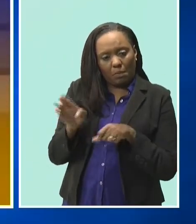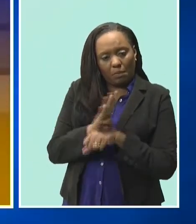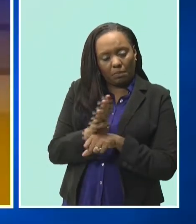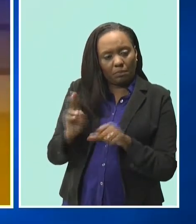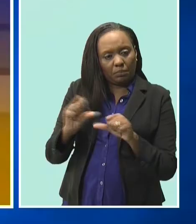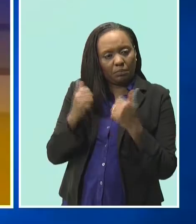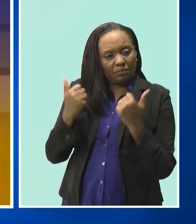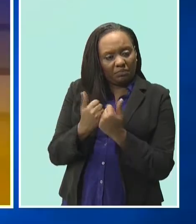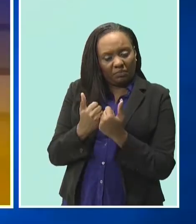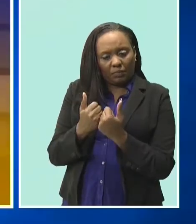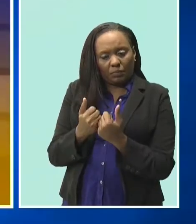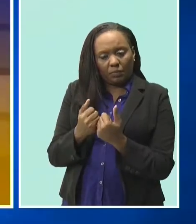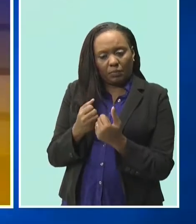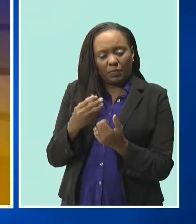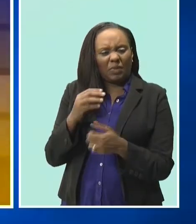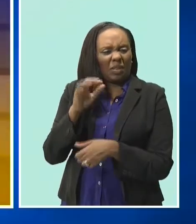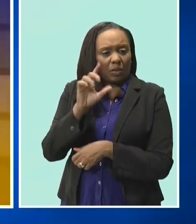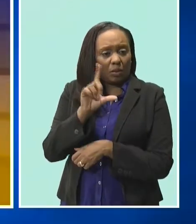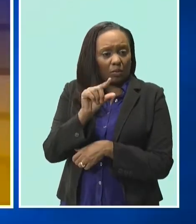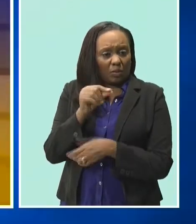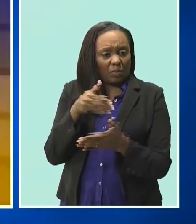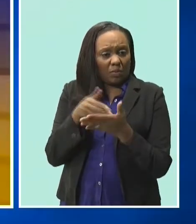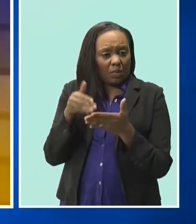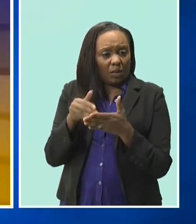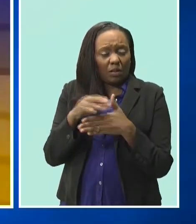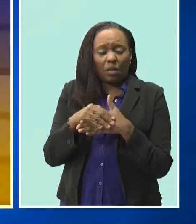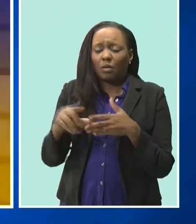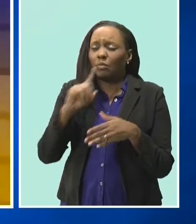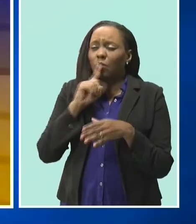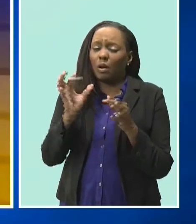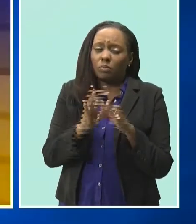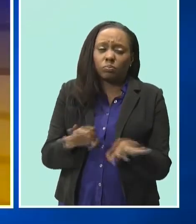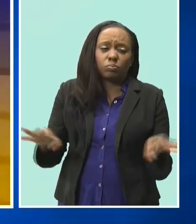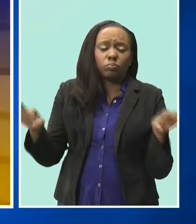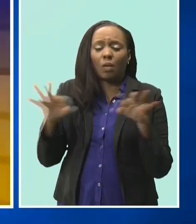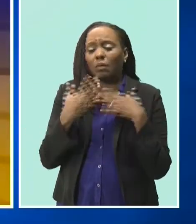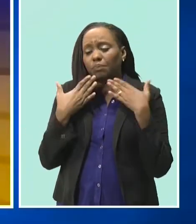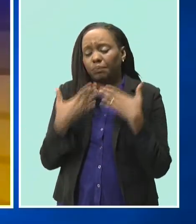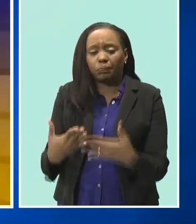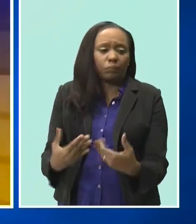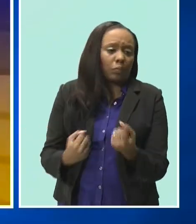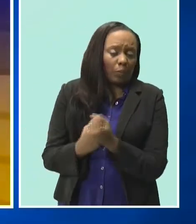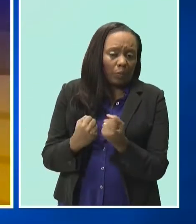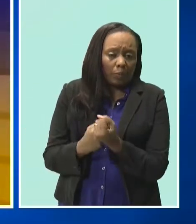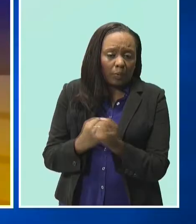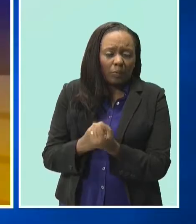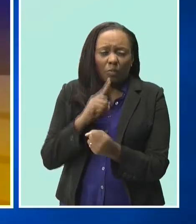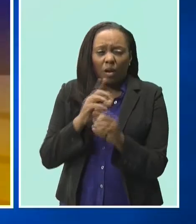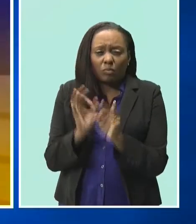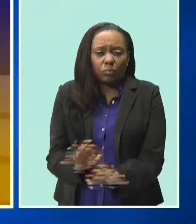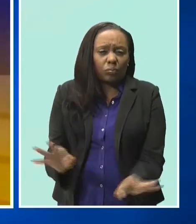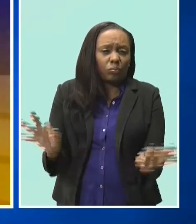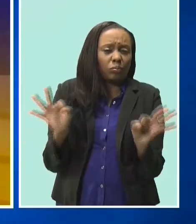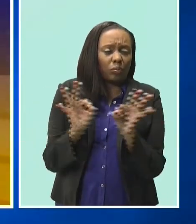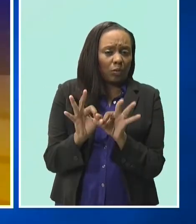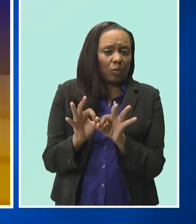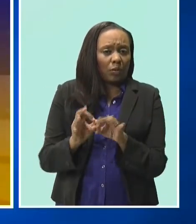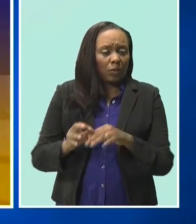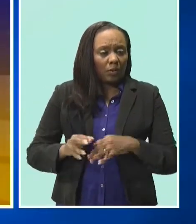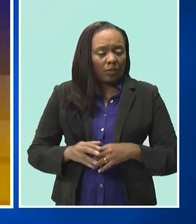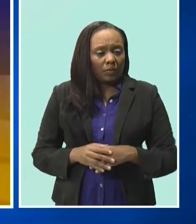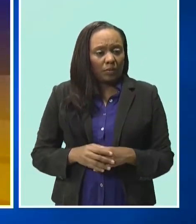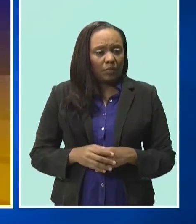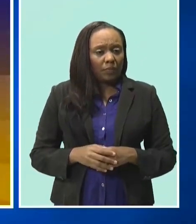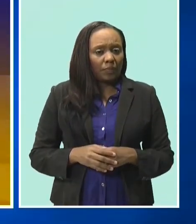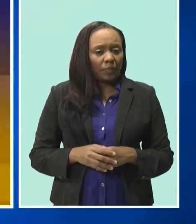-businesses in Barbados, that $20 million, is very welcome at this time, wage support, funding. Because many of these businesses